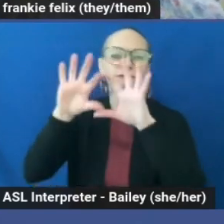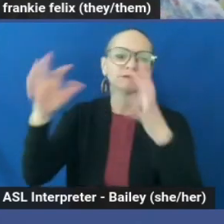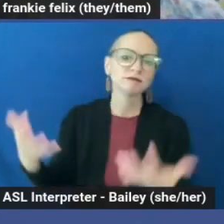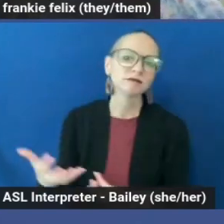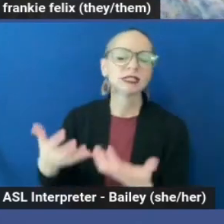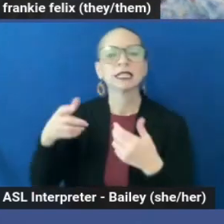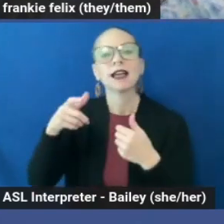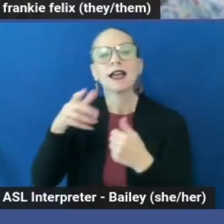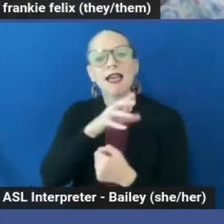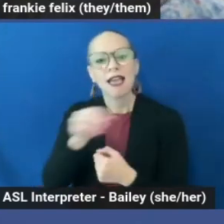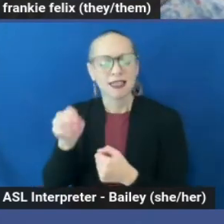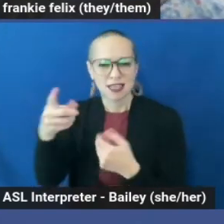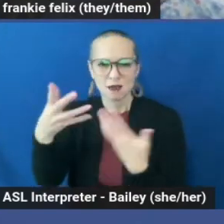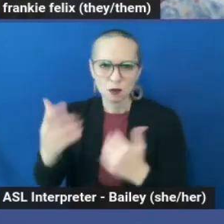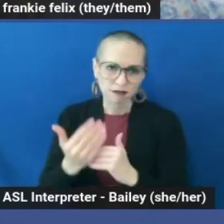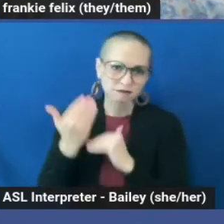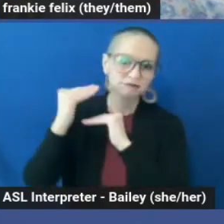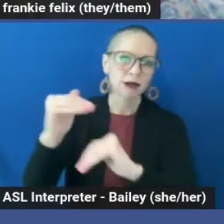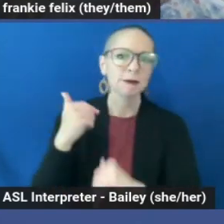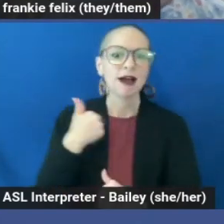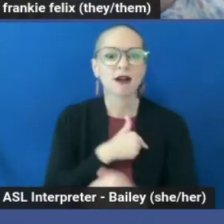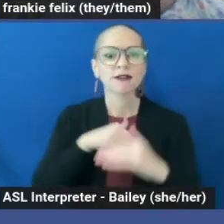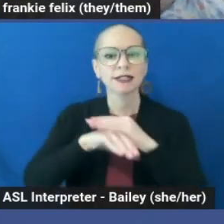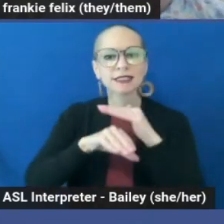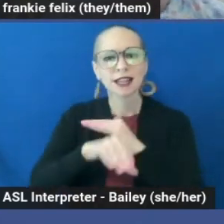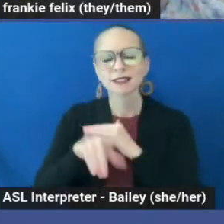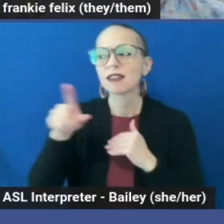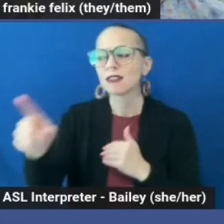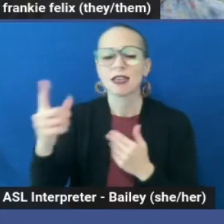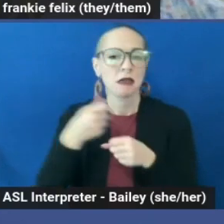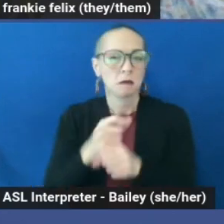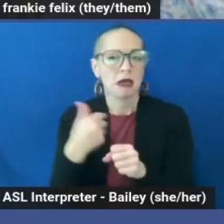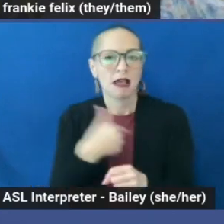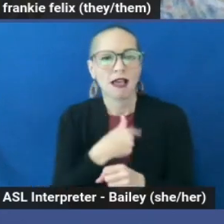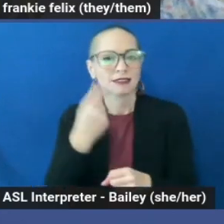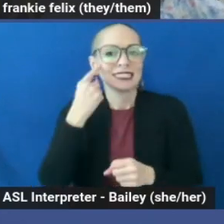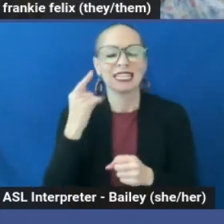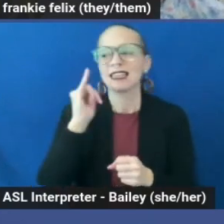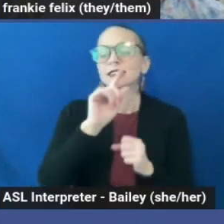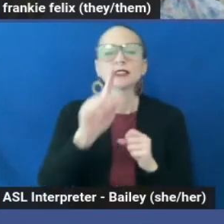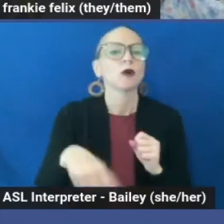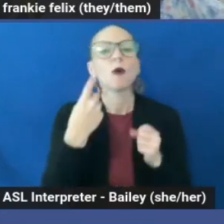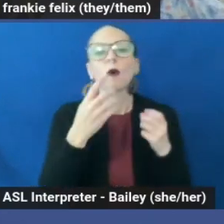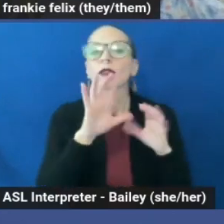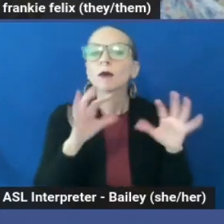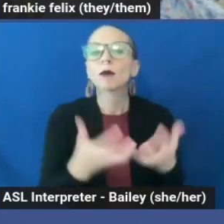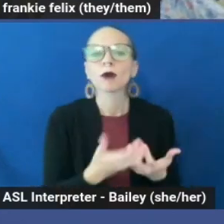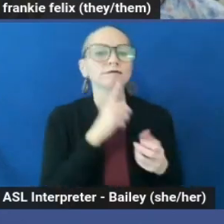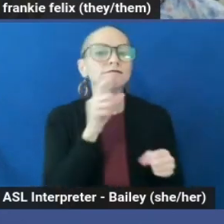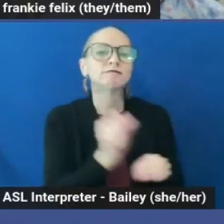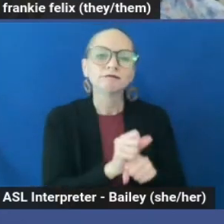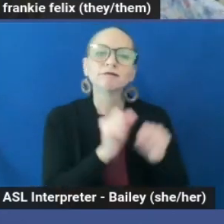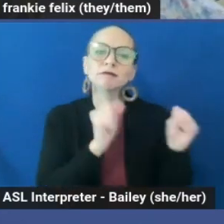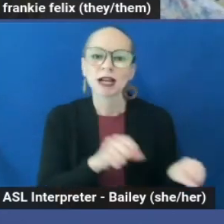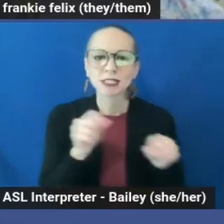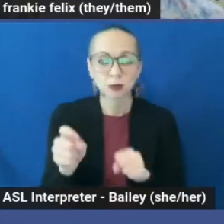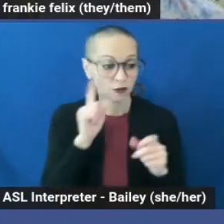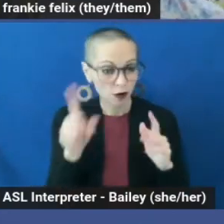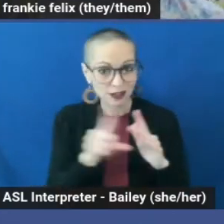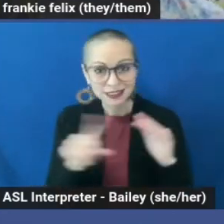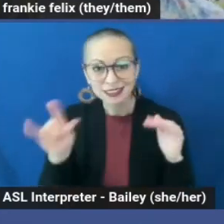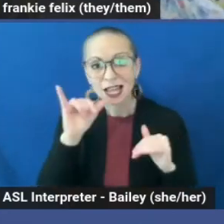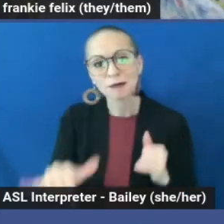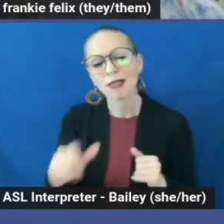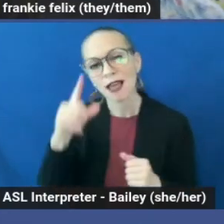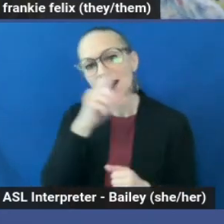servitude. To keep this going, they gaslight us all into thinking that this is the only world that is possible. To escape this false